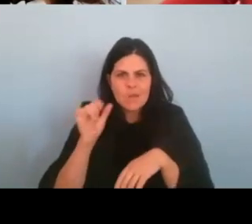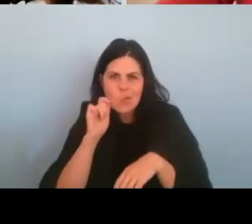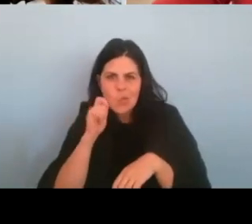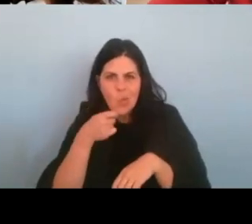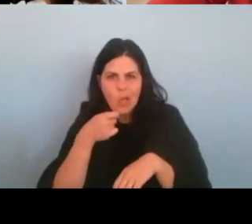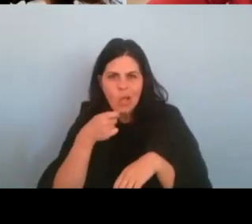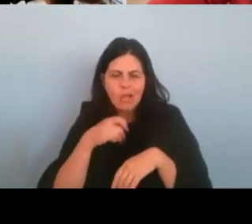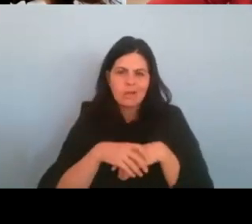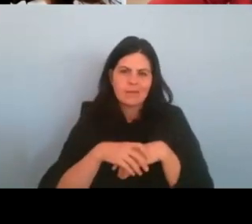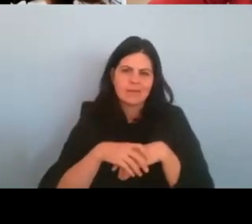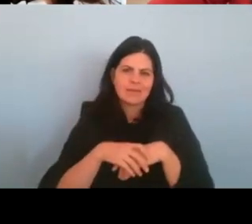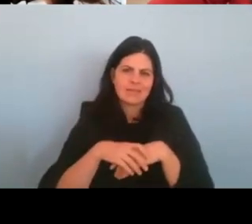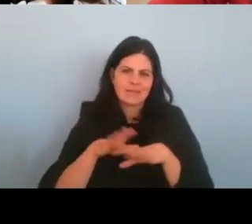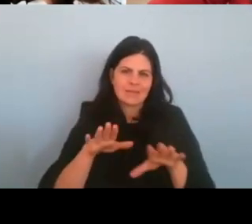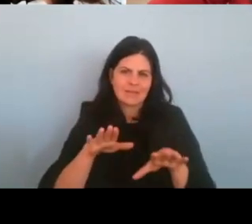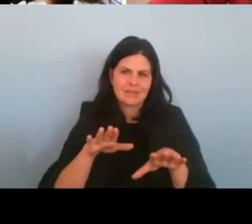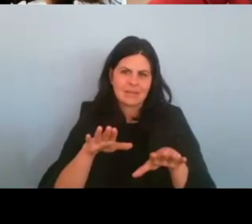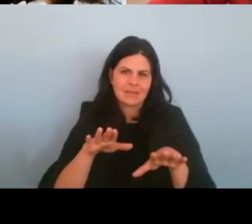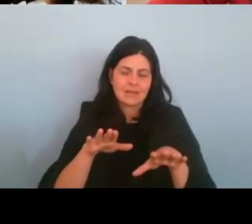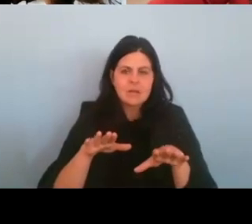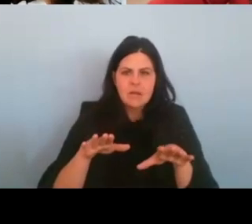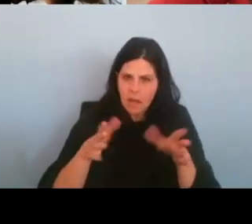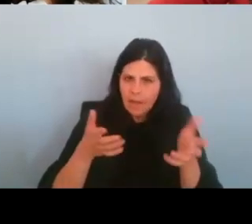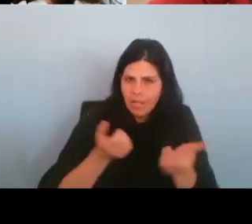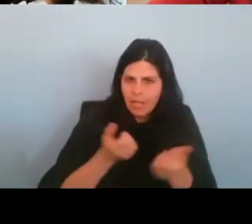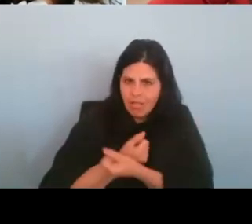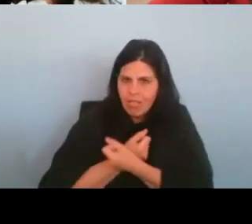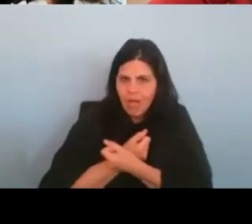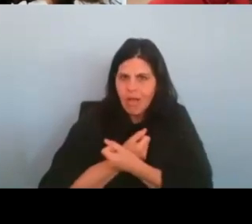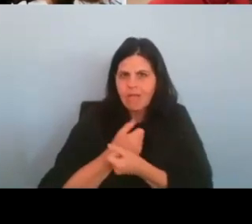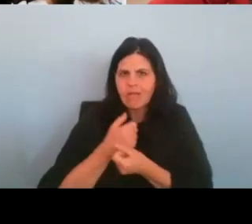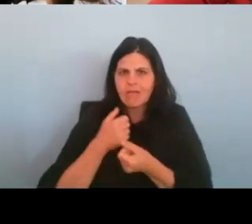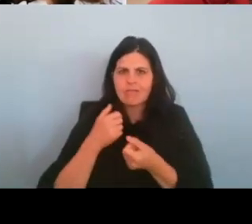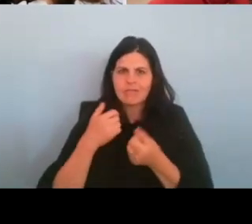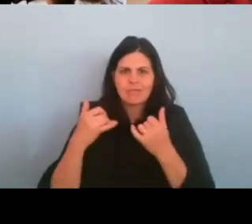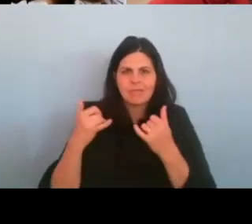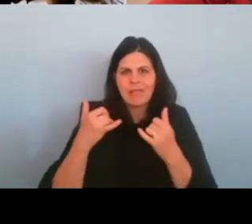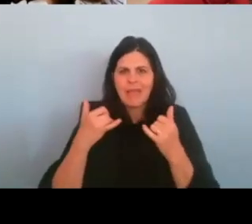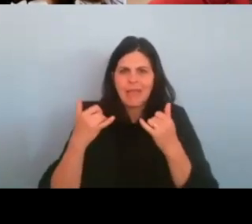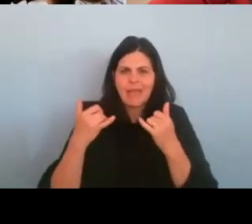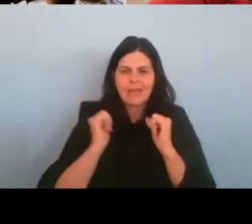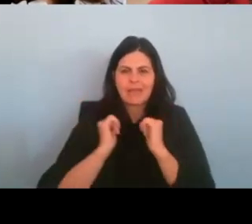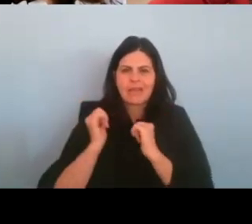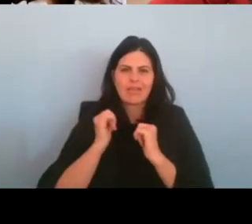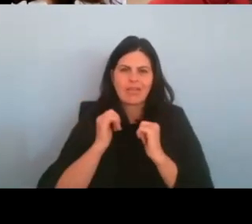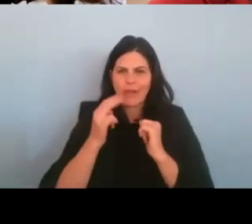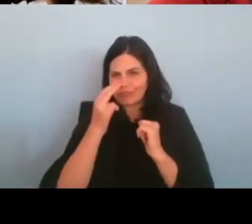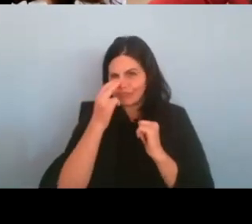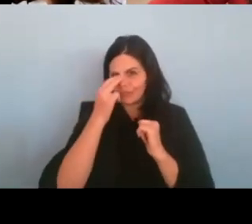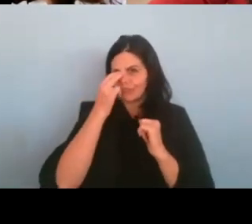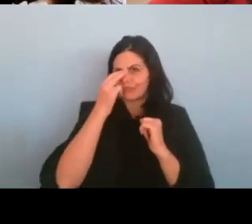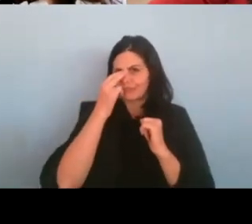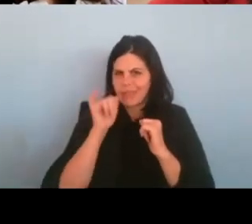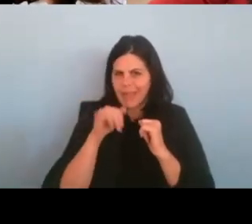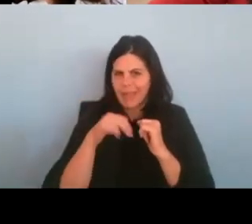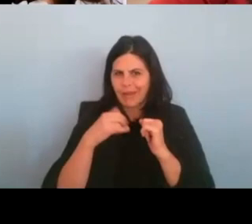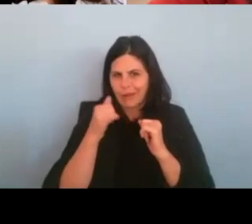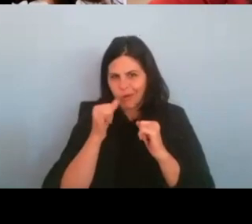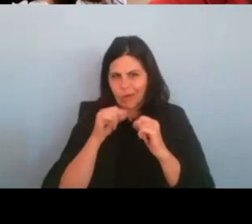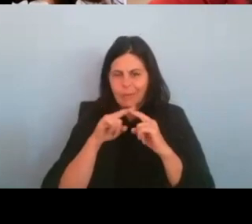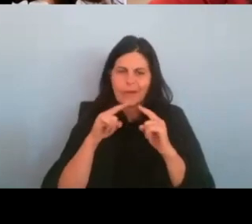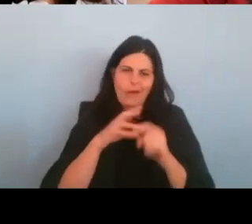I, not that I don't love playing like the, the nerdy kind of, kind of girl, but I feel like it would be awesome to